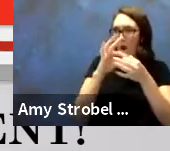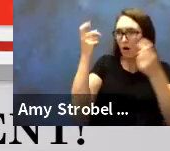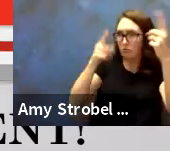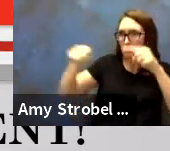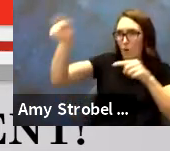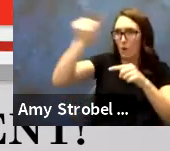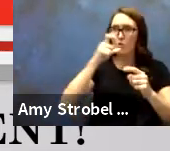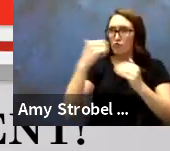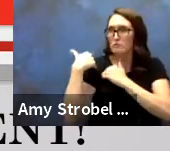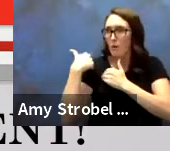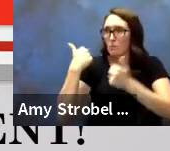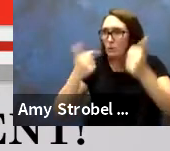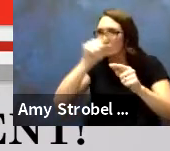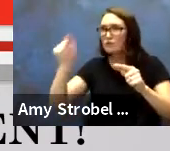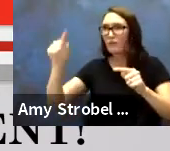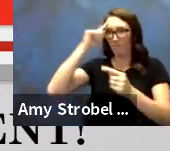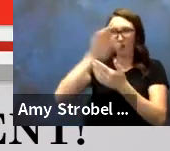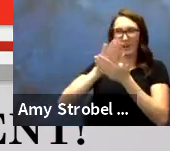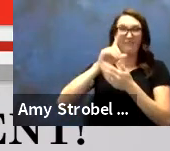before. Thank you so much.